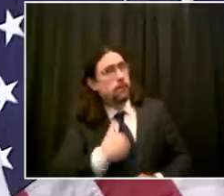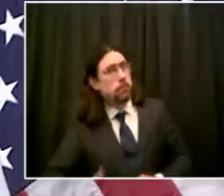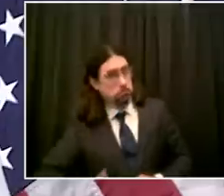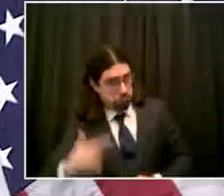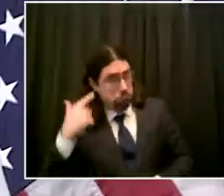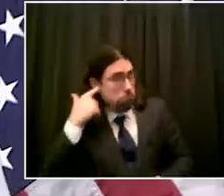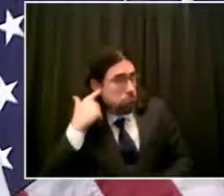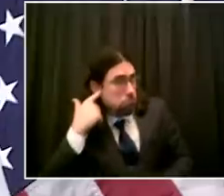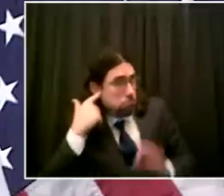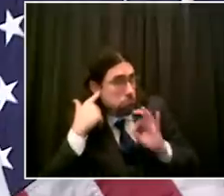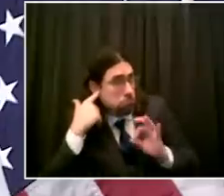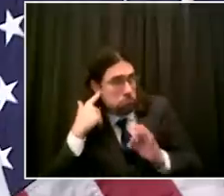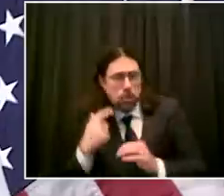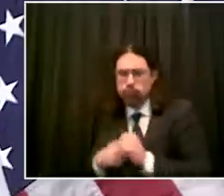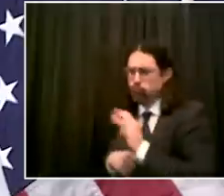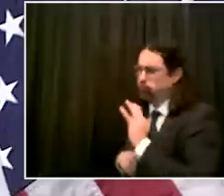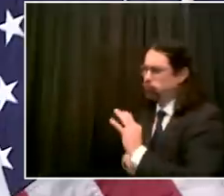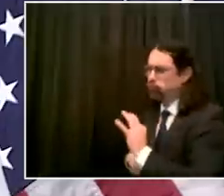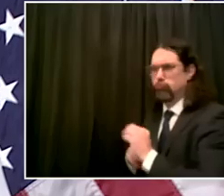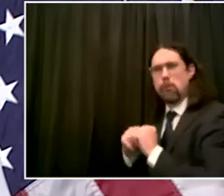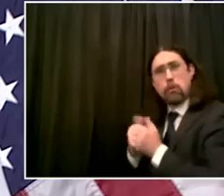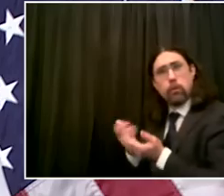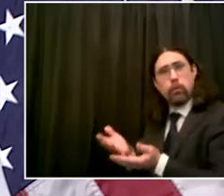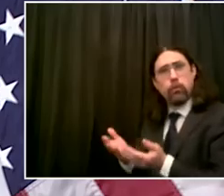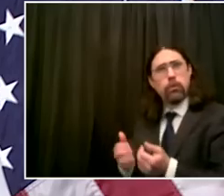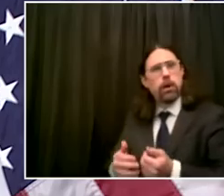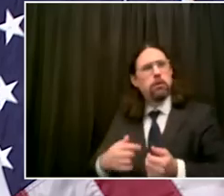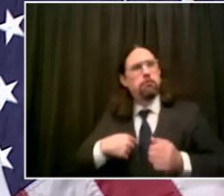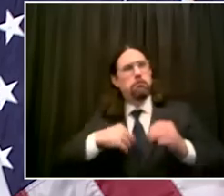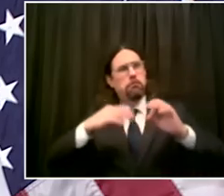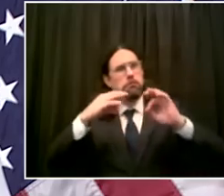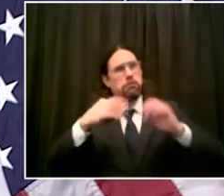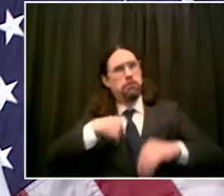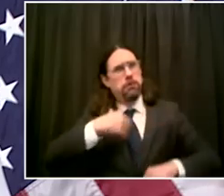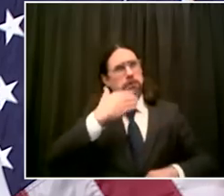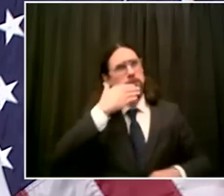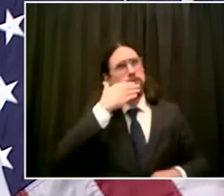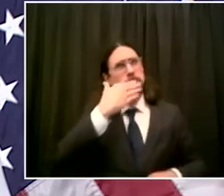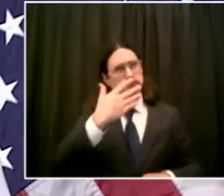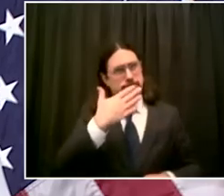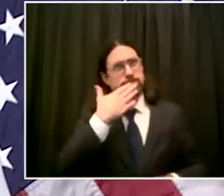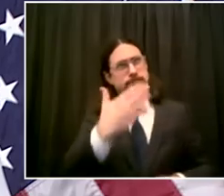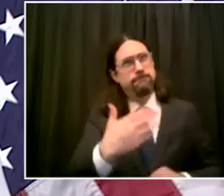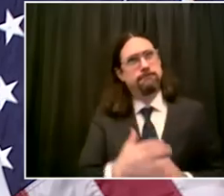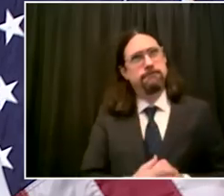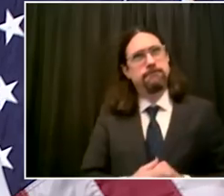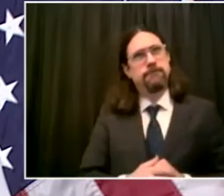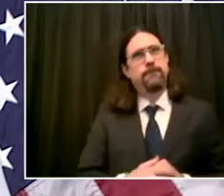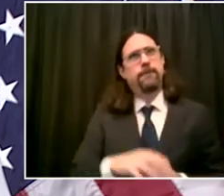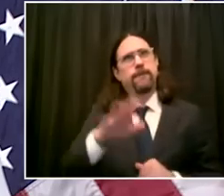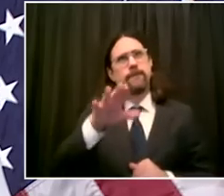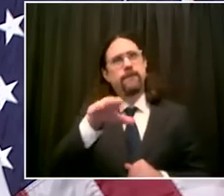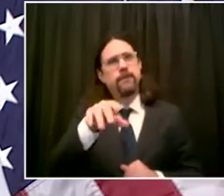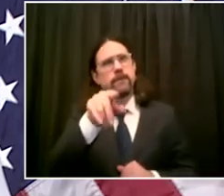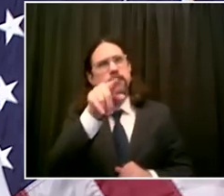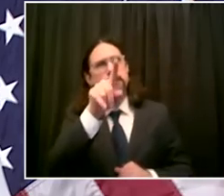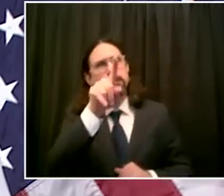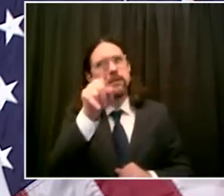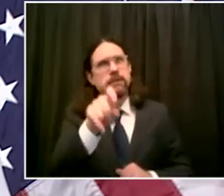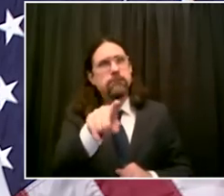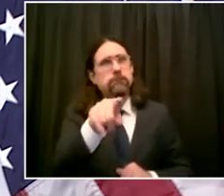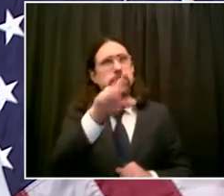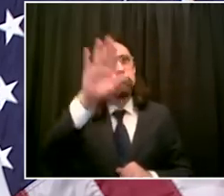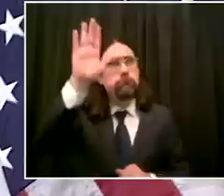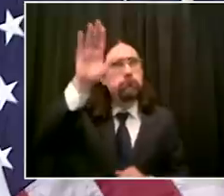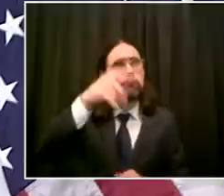um you said that if need be the city would put up fences along beaches to help uh prevent overcrowding can you